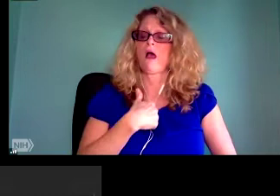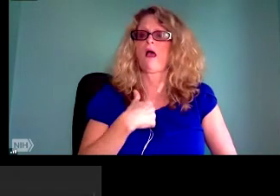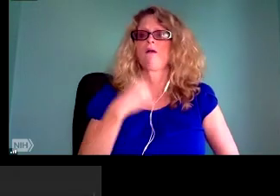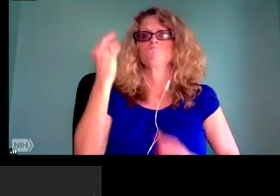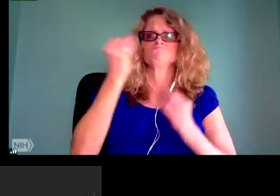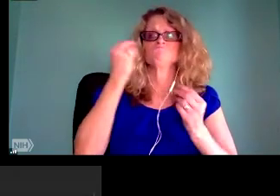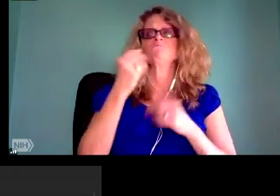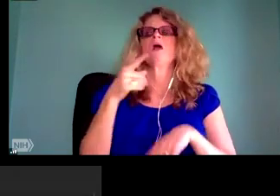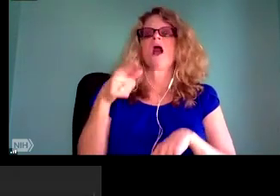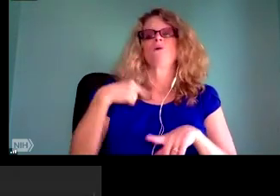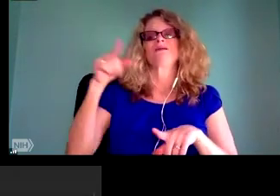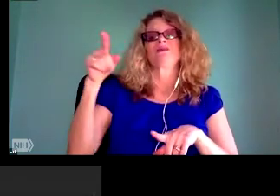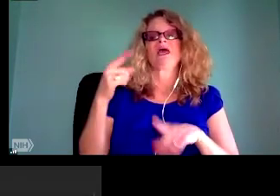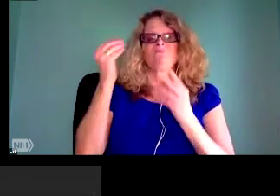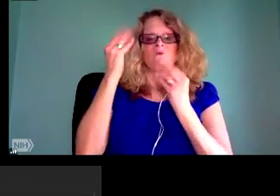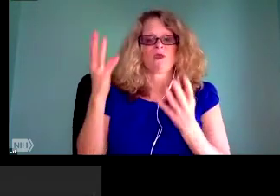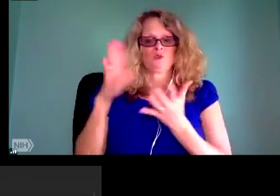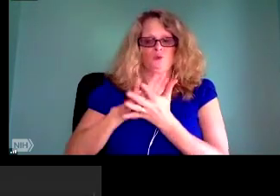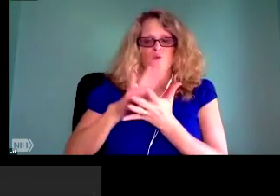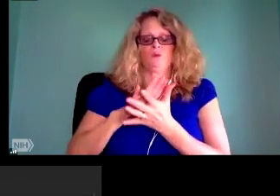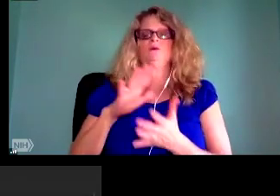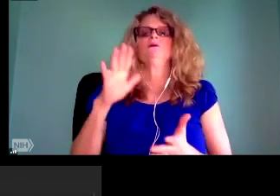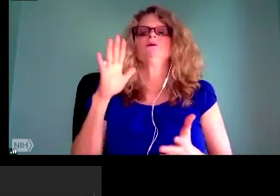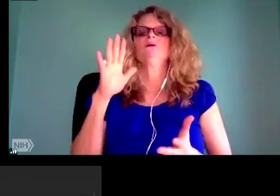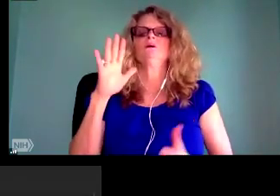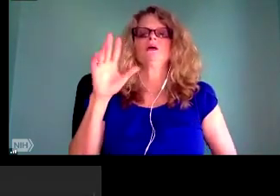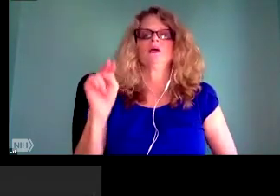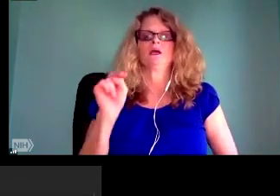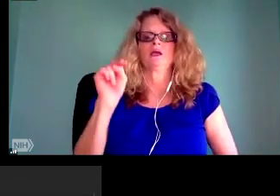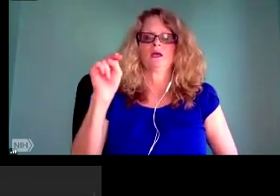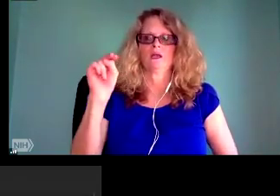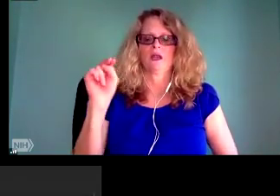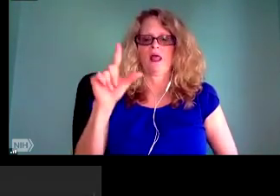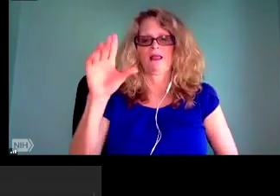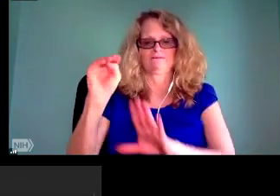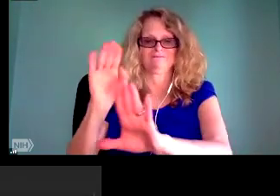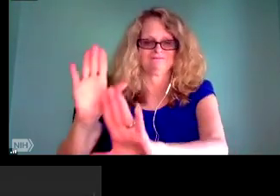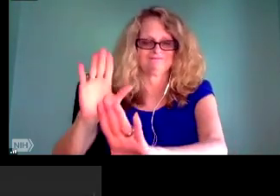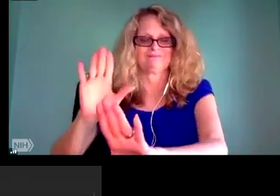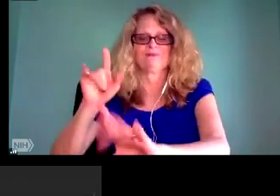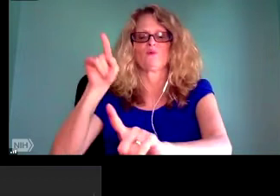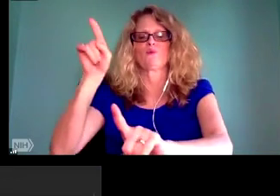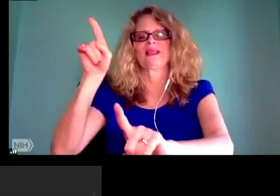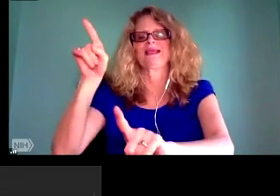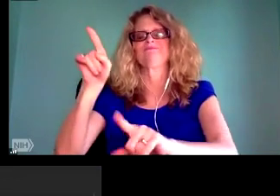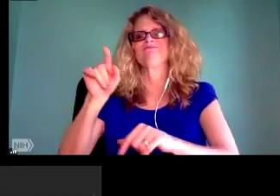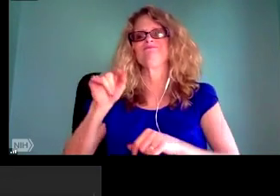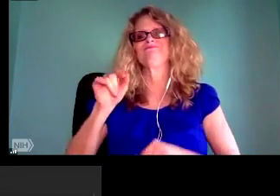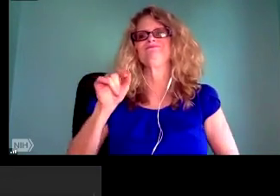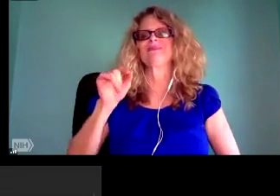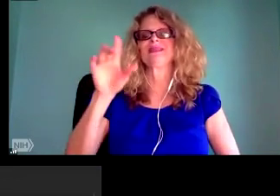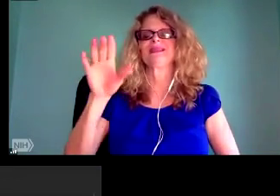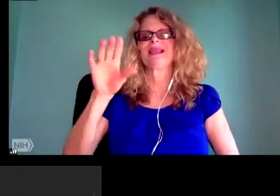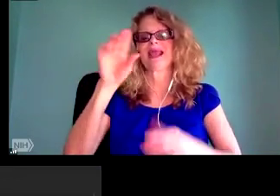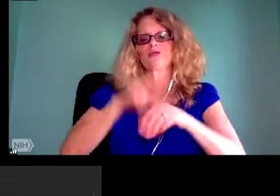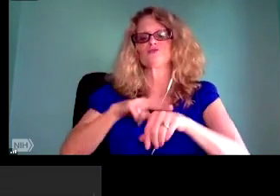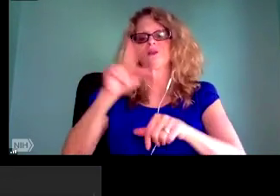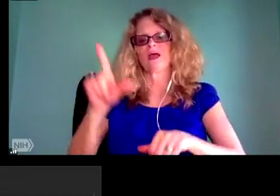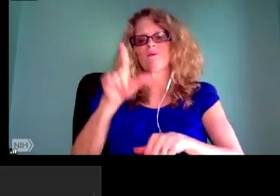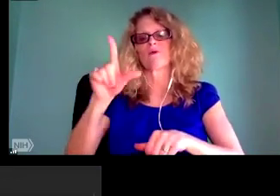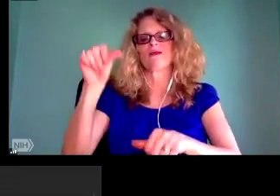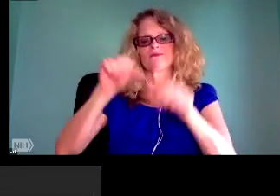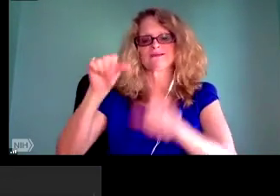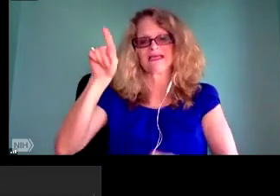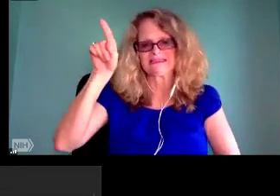search engines. We remember old directories of information, many of them curated and managed by